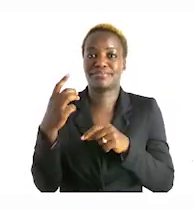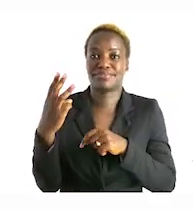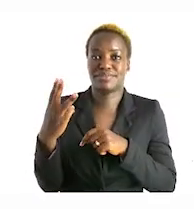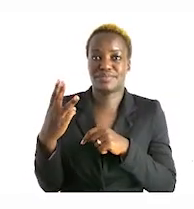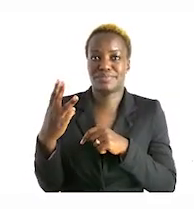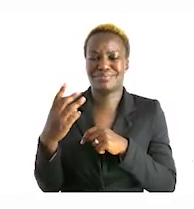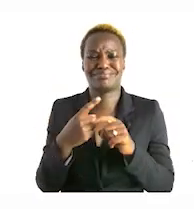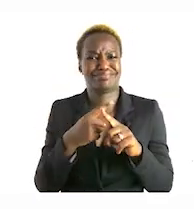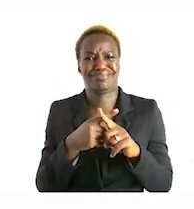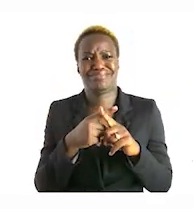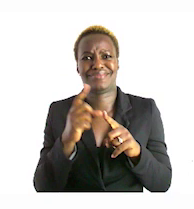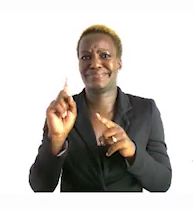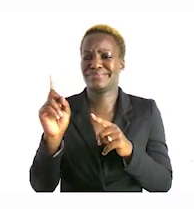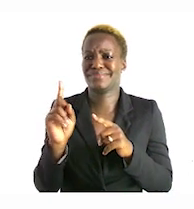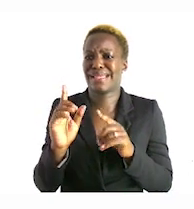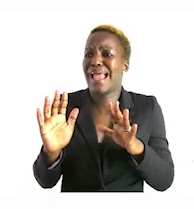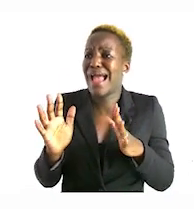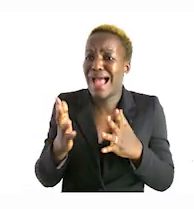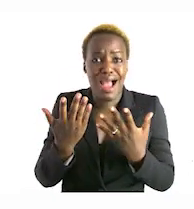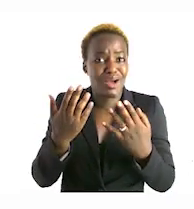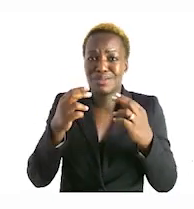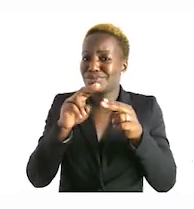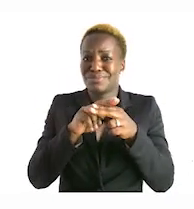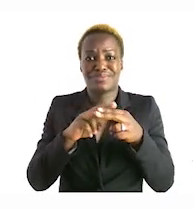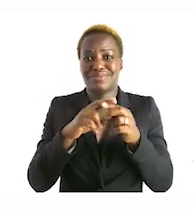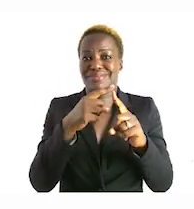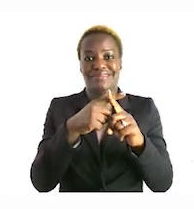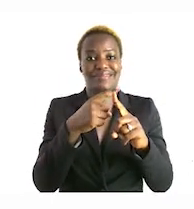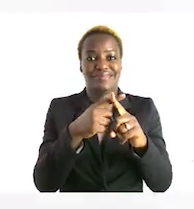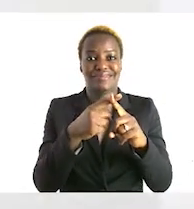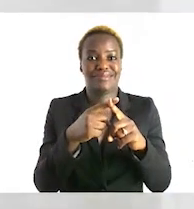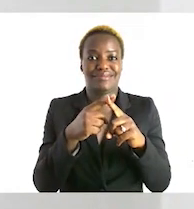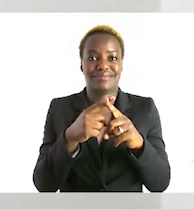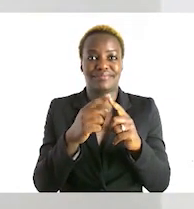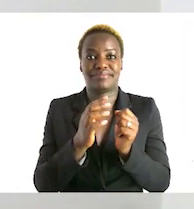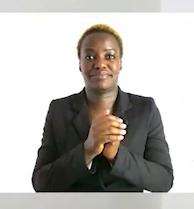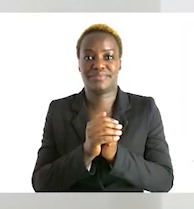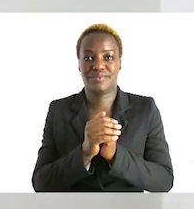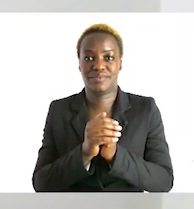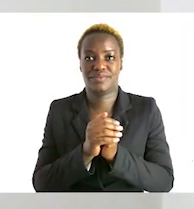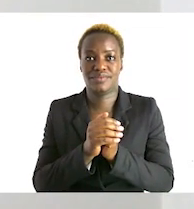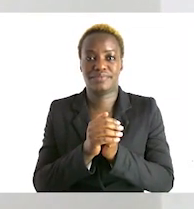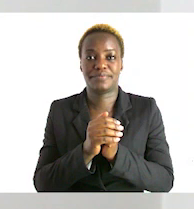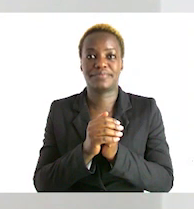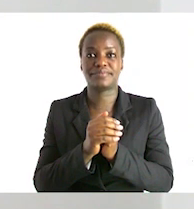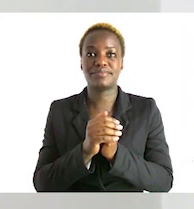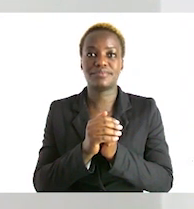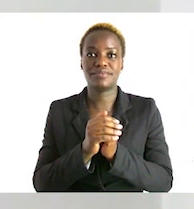the multiplication how do we multiply let me quickly show you what you can do when you're multiplying something